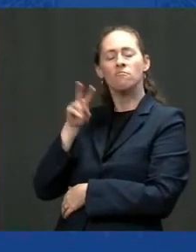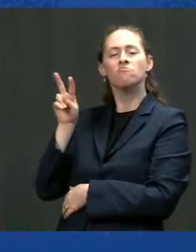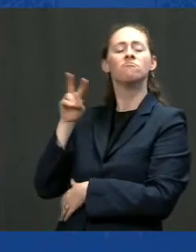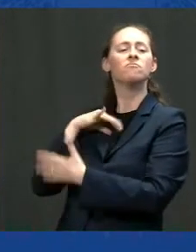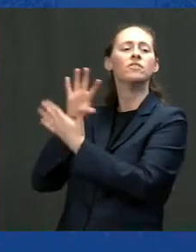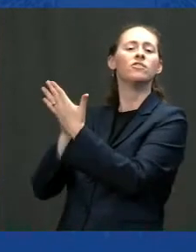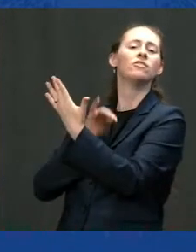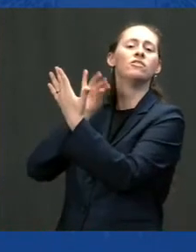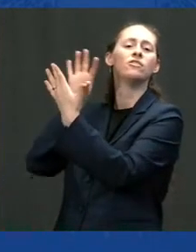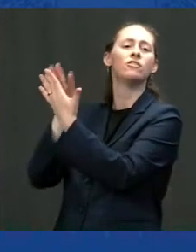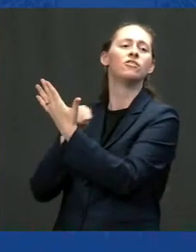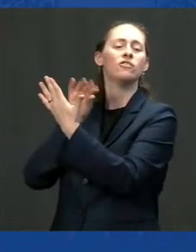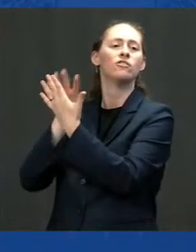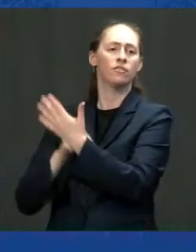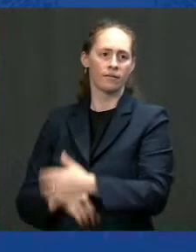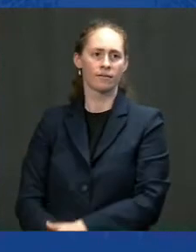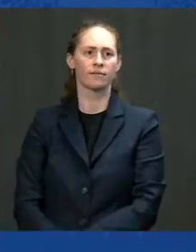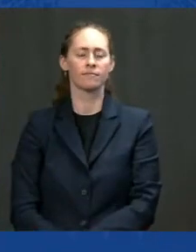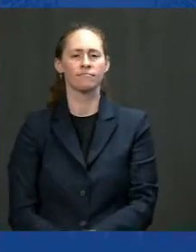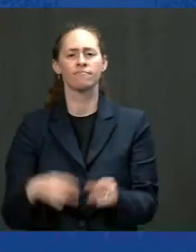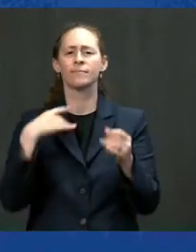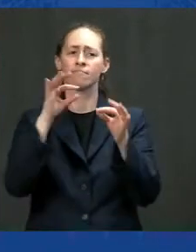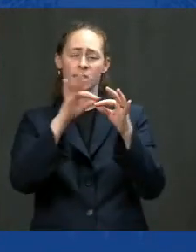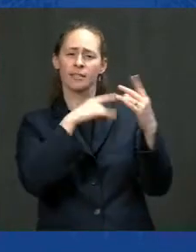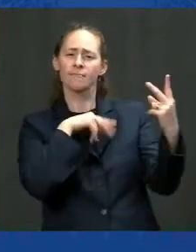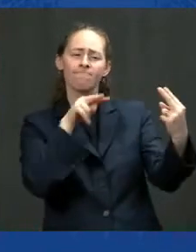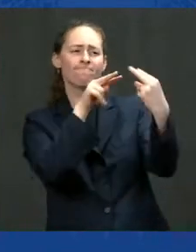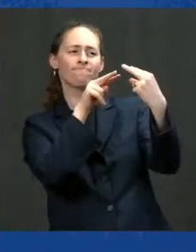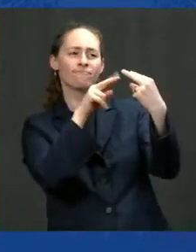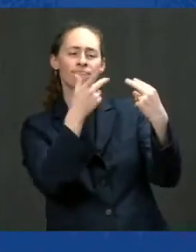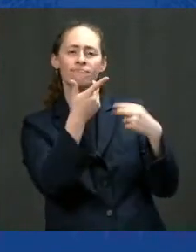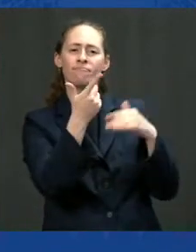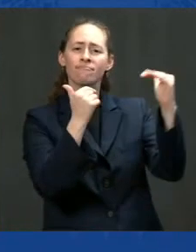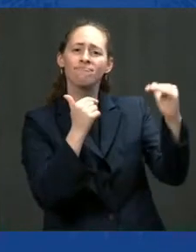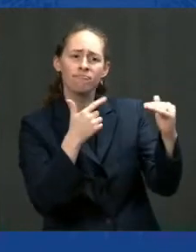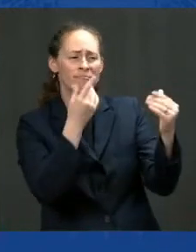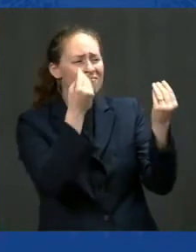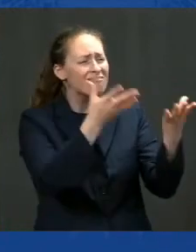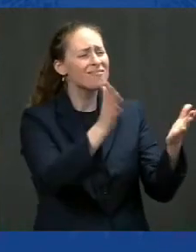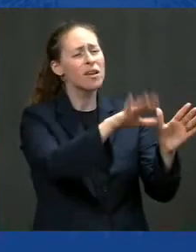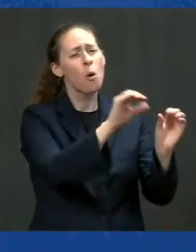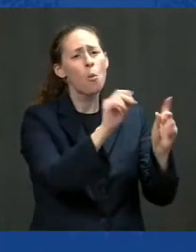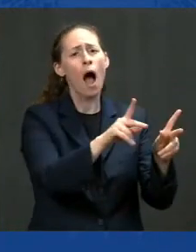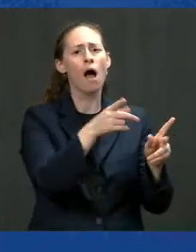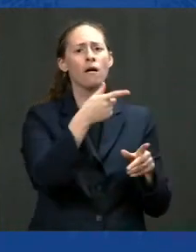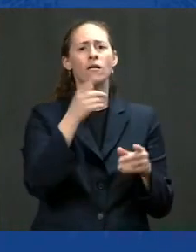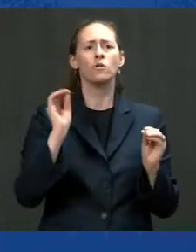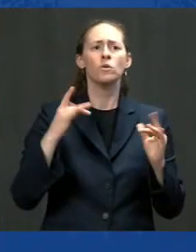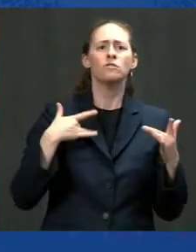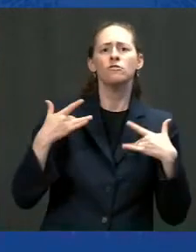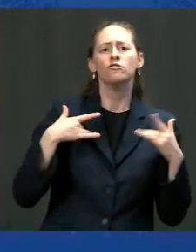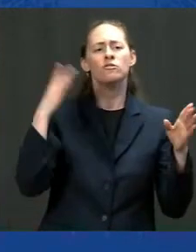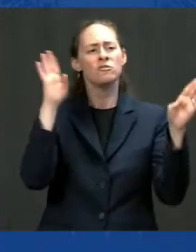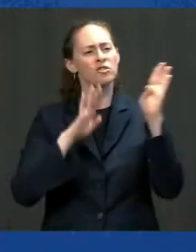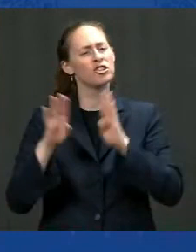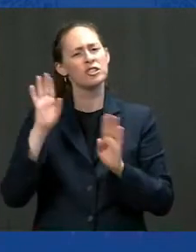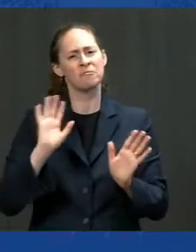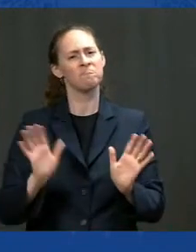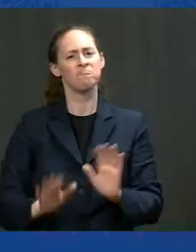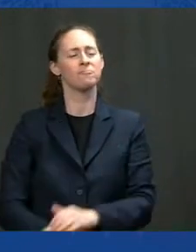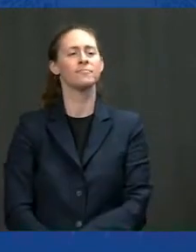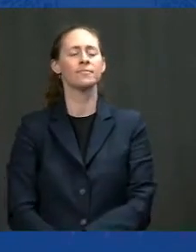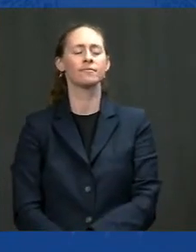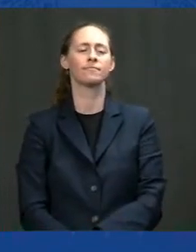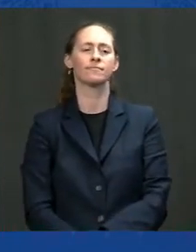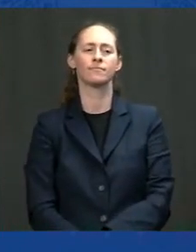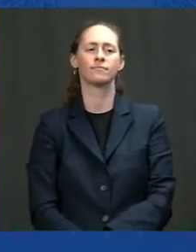your kid in the eye and say honey it's going to be okay and mean it because we know the trickle